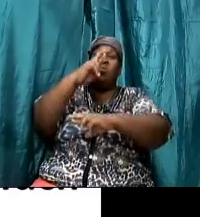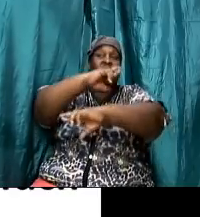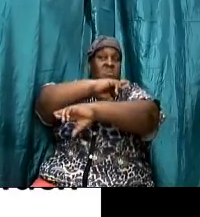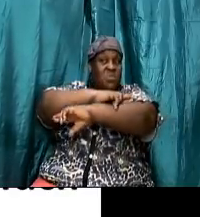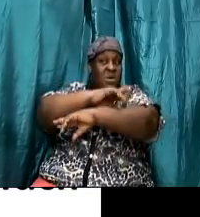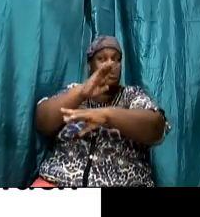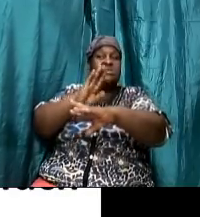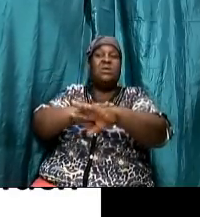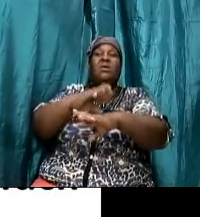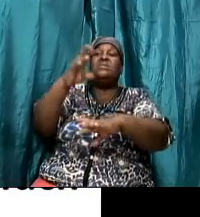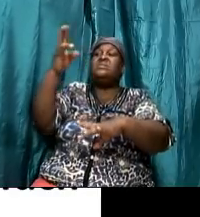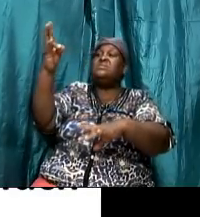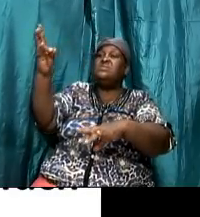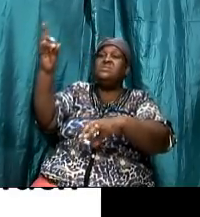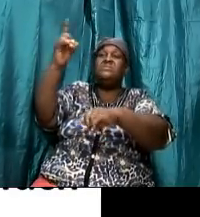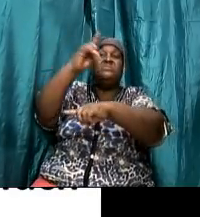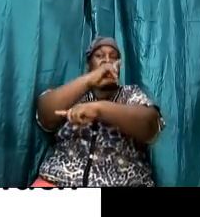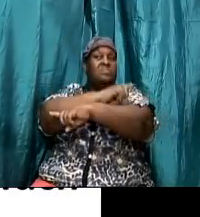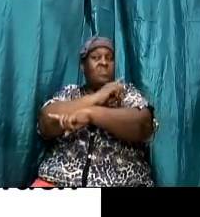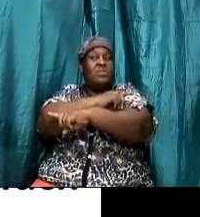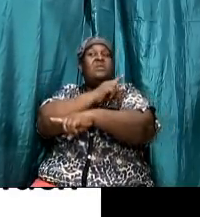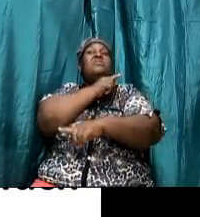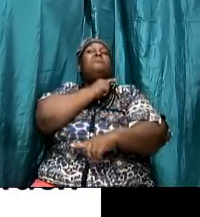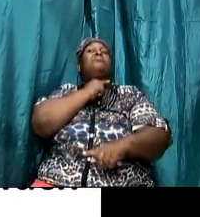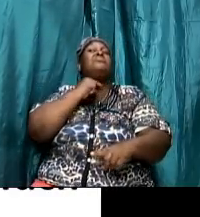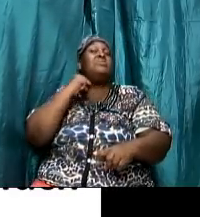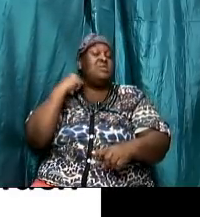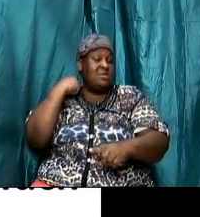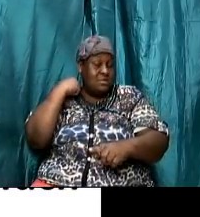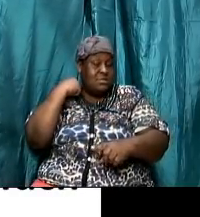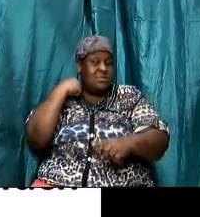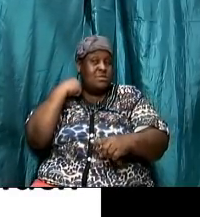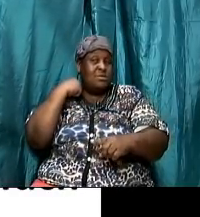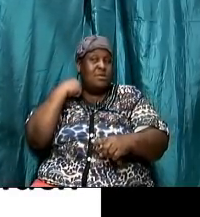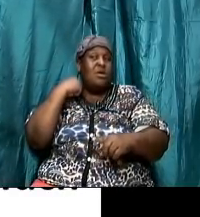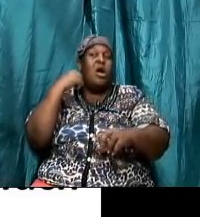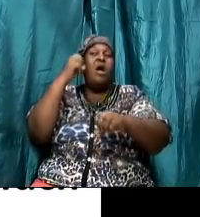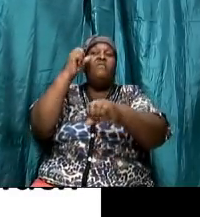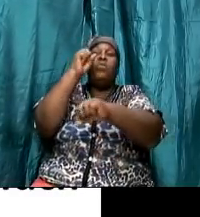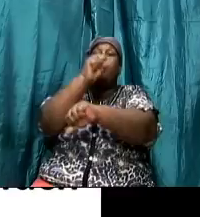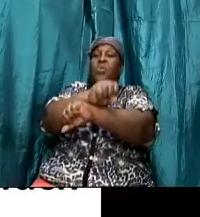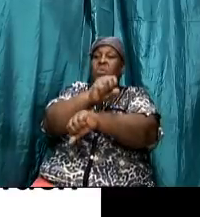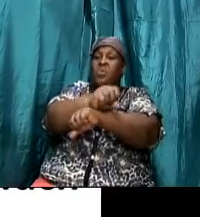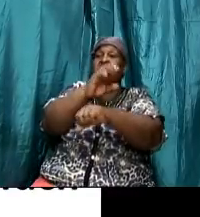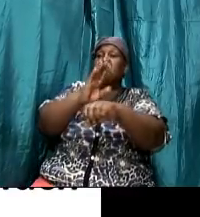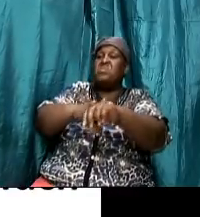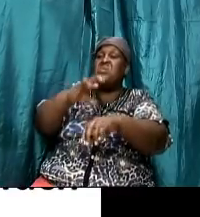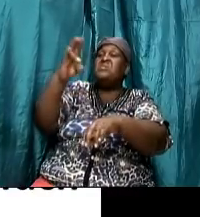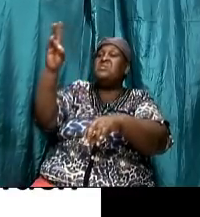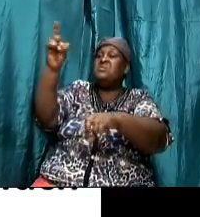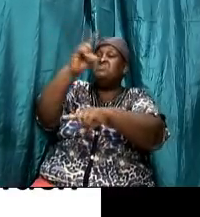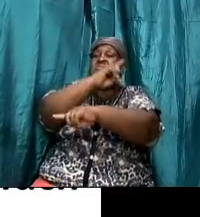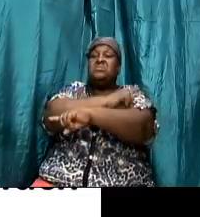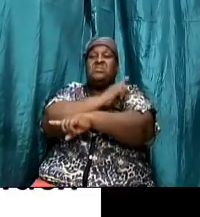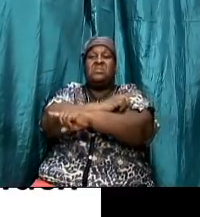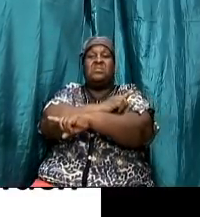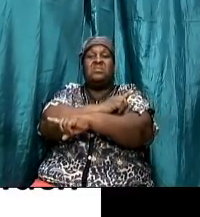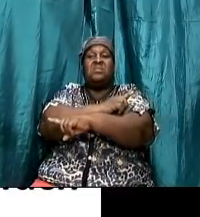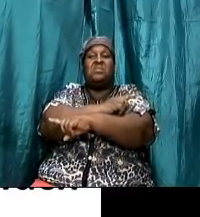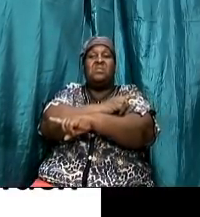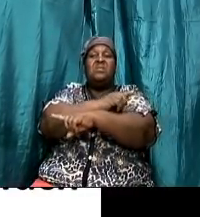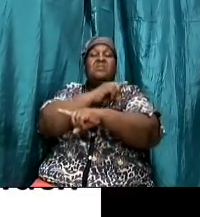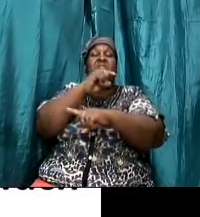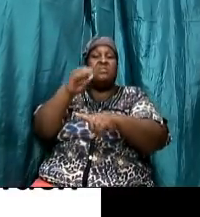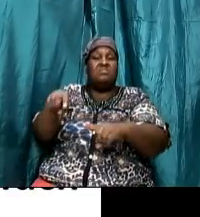on the seventh day the priests performed the sabbath day and guess what this was allowed